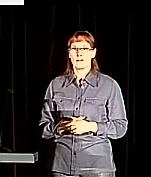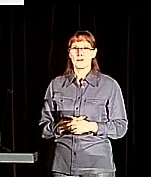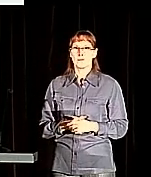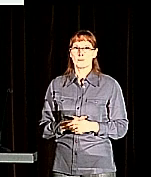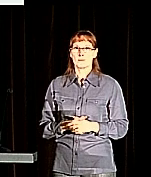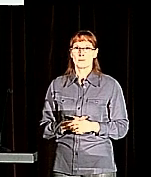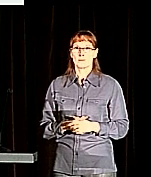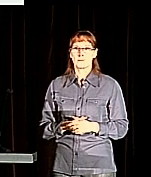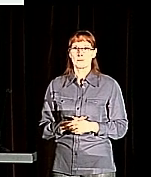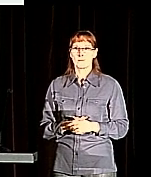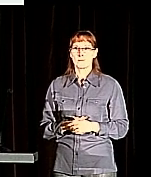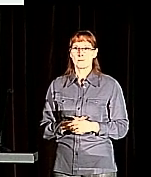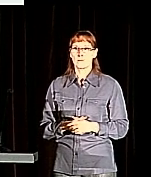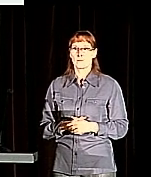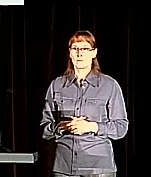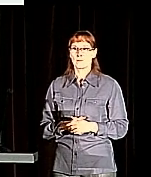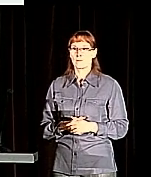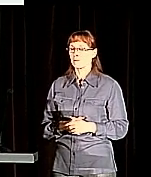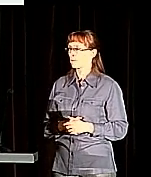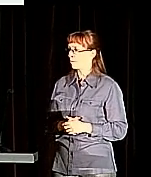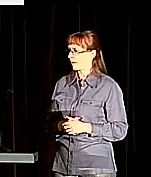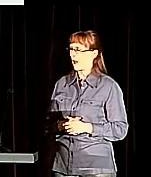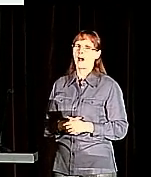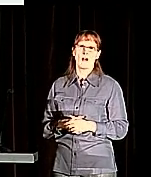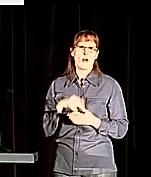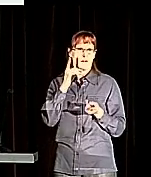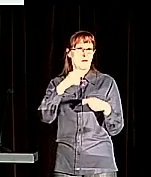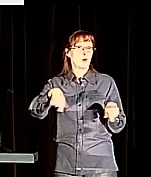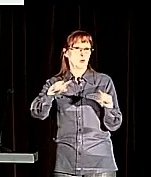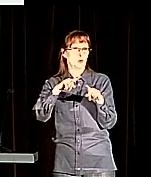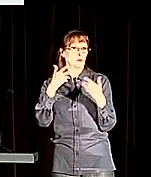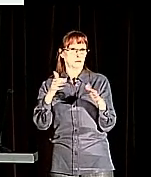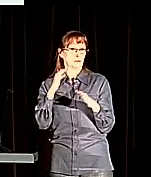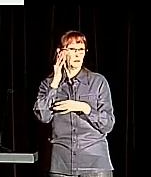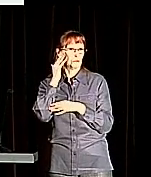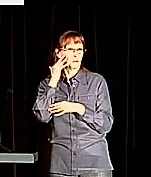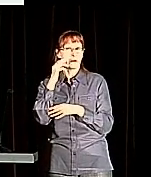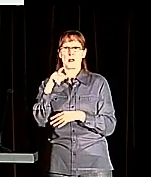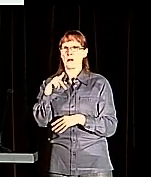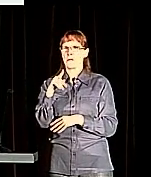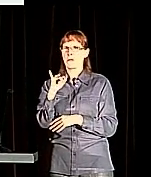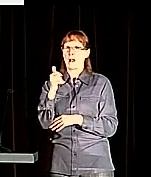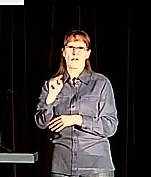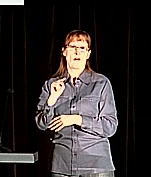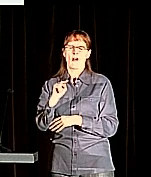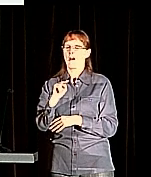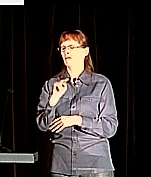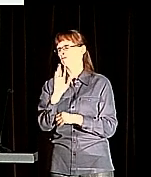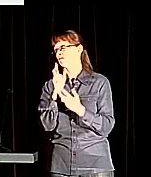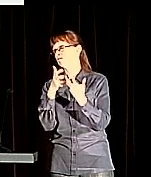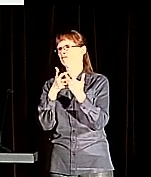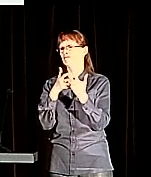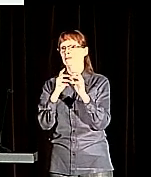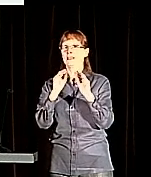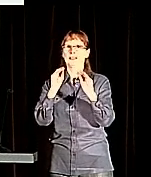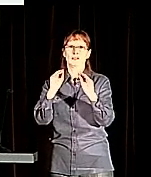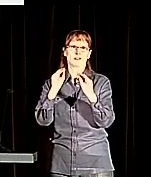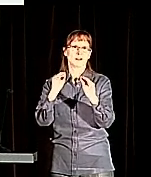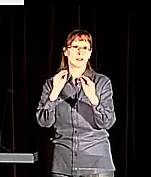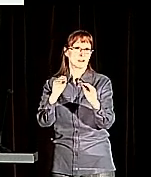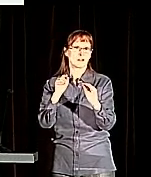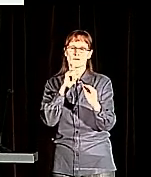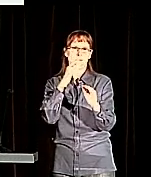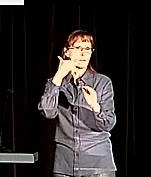To this audience, I don't really have to explain why Python is one of the best tools as an educational tool, as an